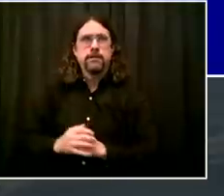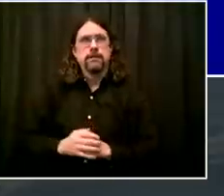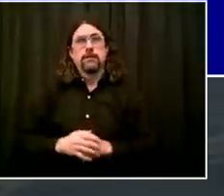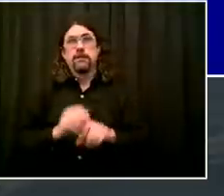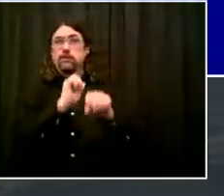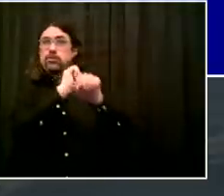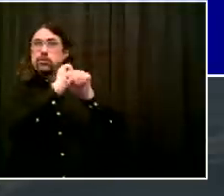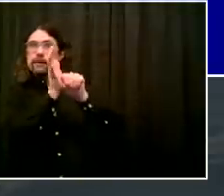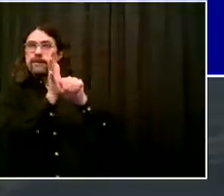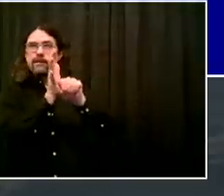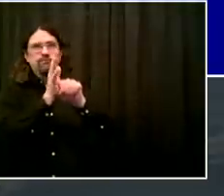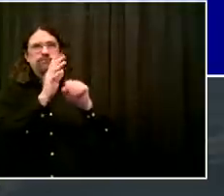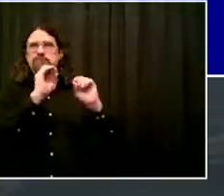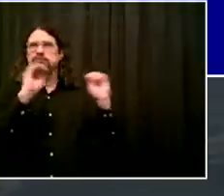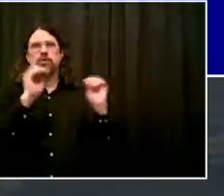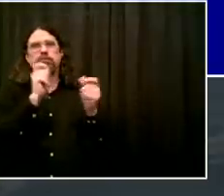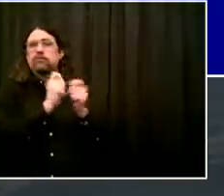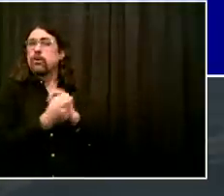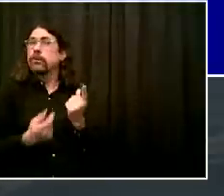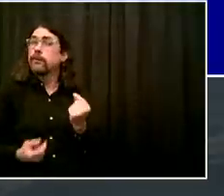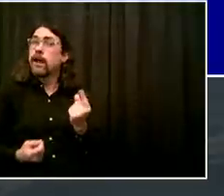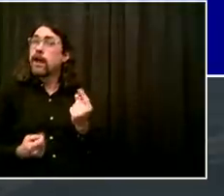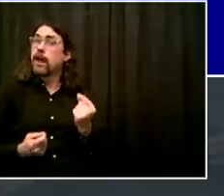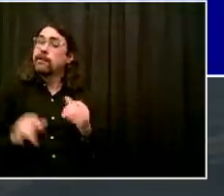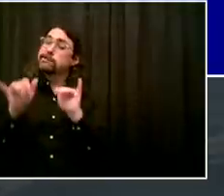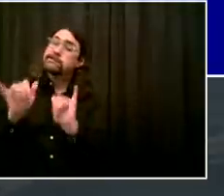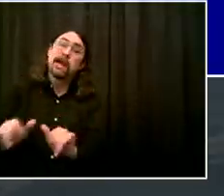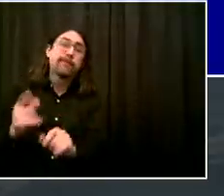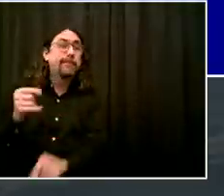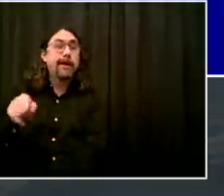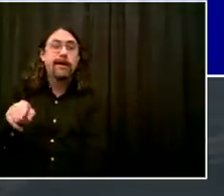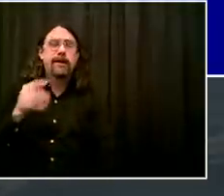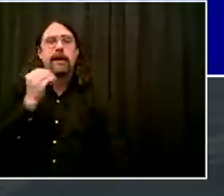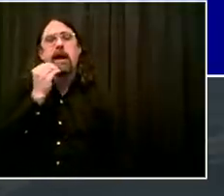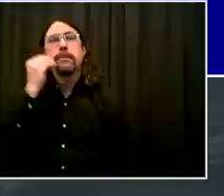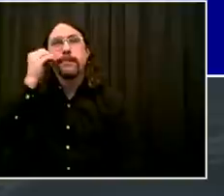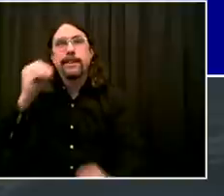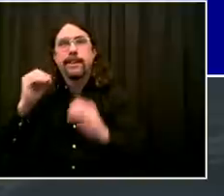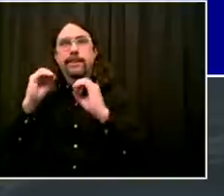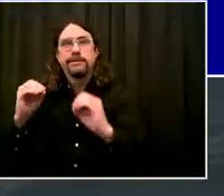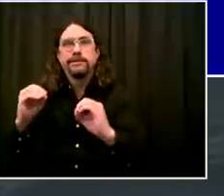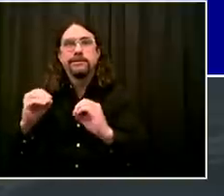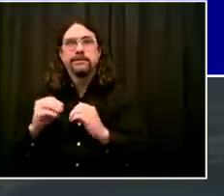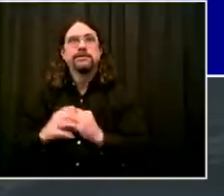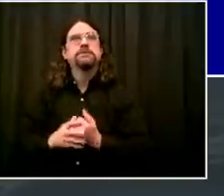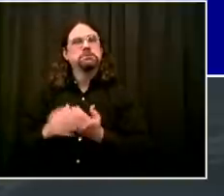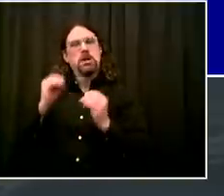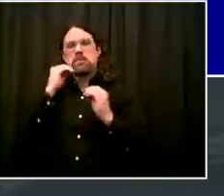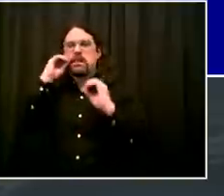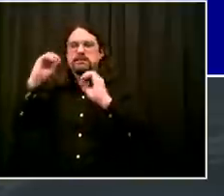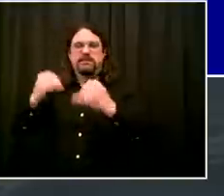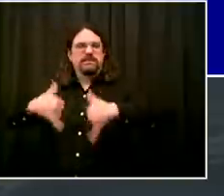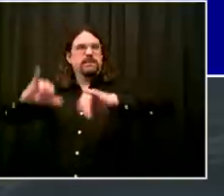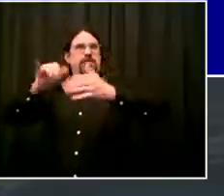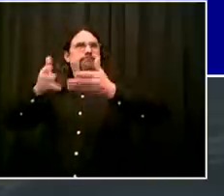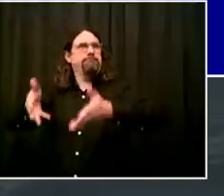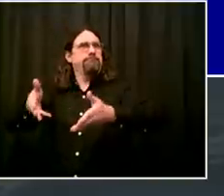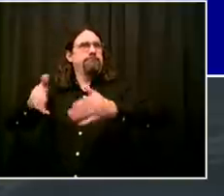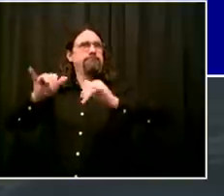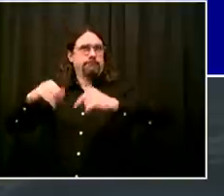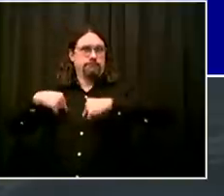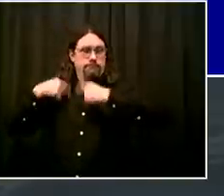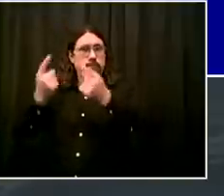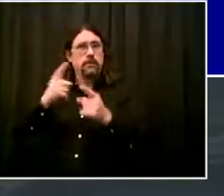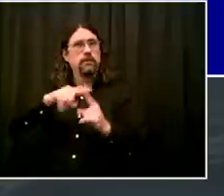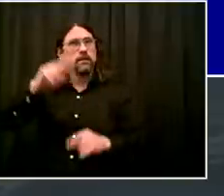seen something extraordinary happen because of the innovation of shutting the subways for a few hours late at